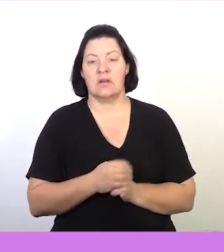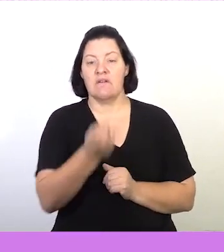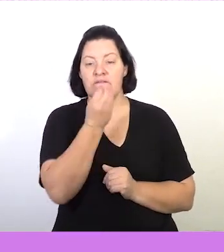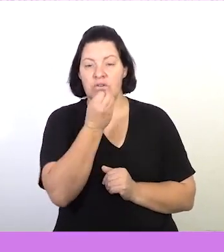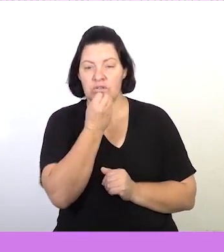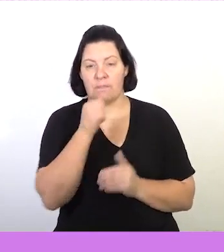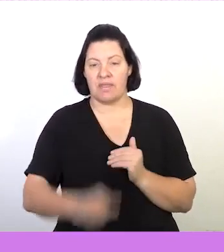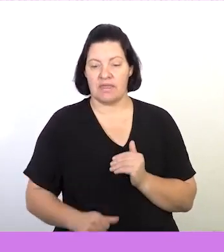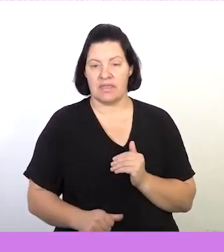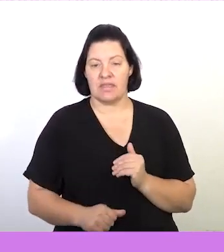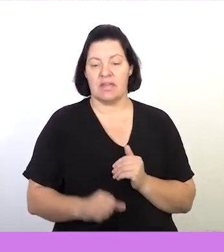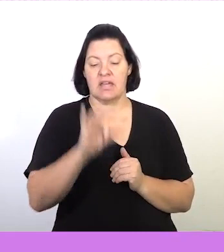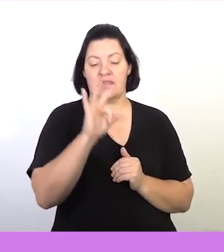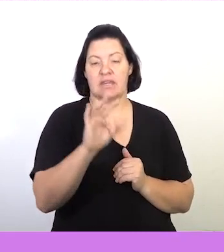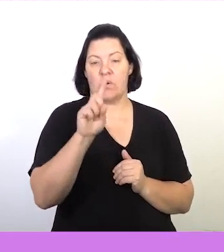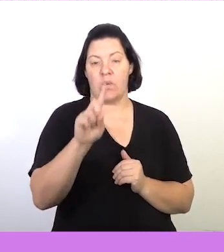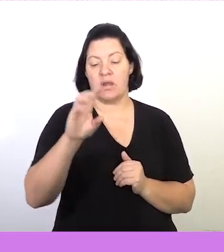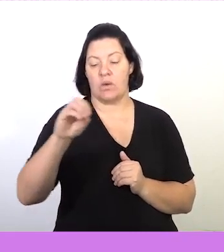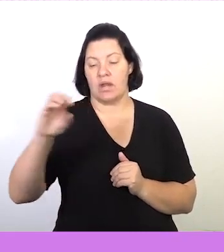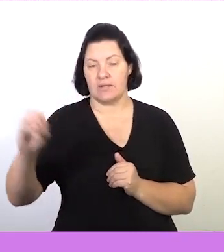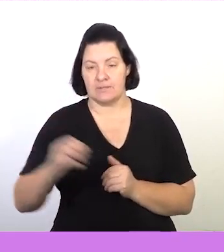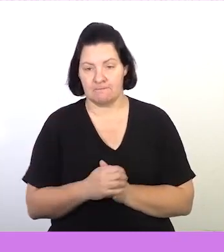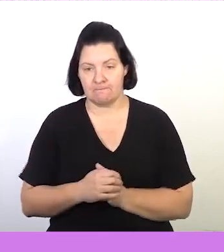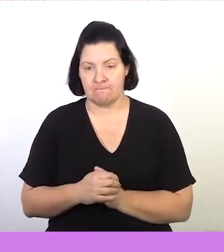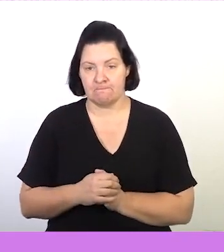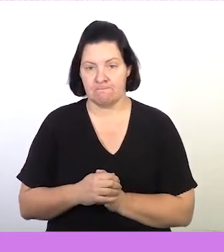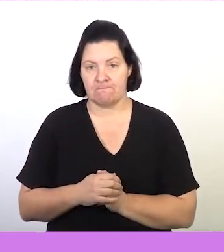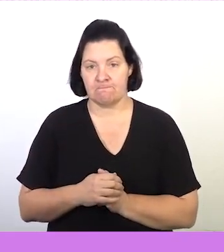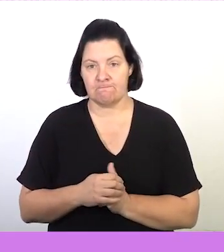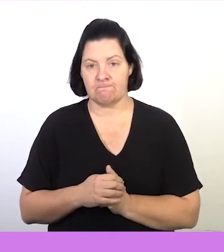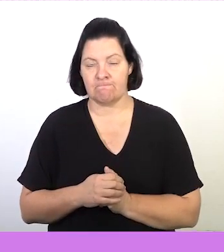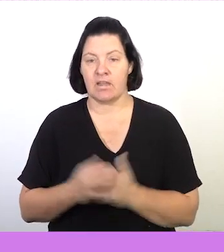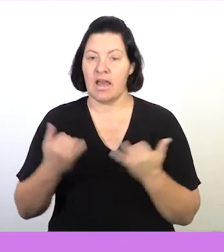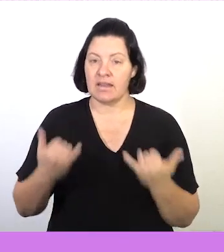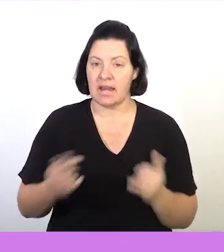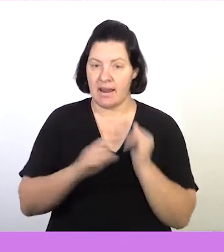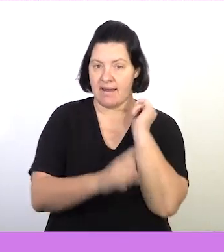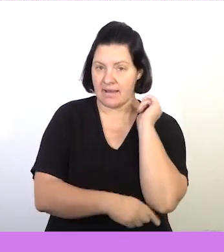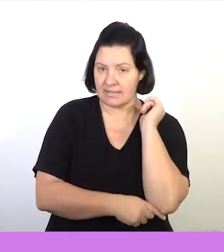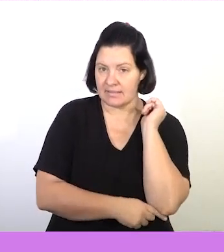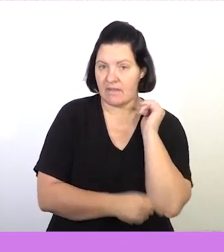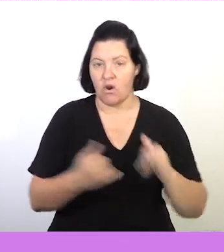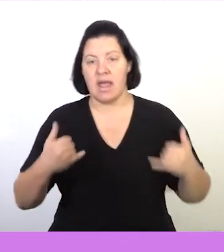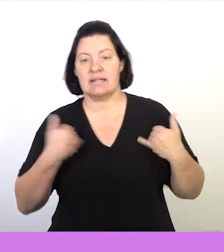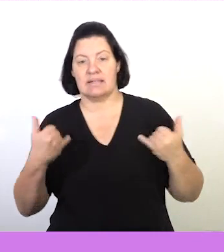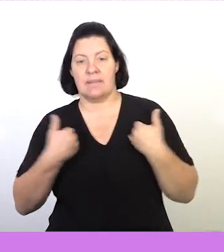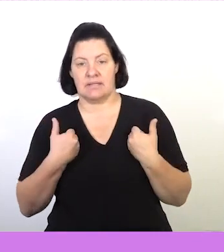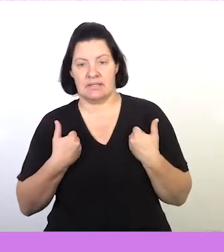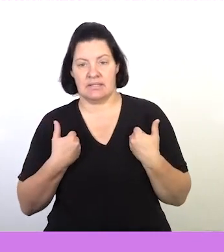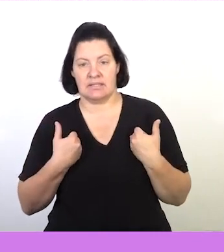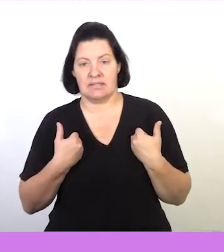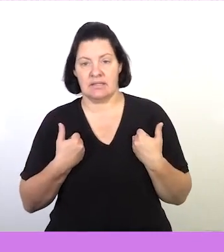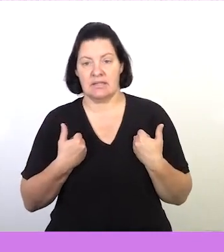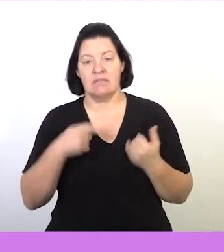And the groceries per month here amounts to 3,100. And then lastly for entertainment.